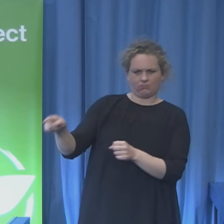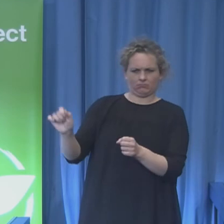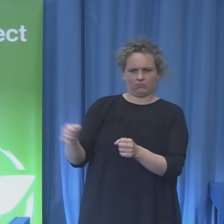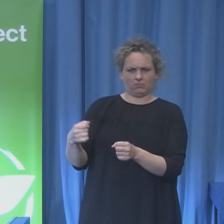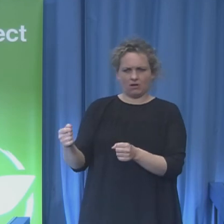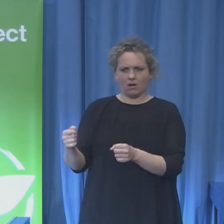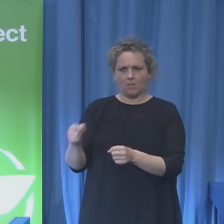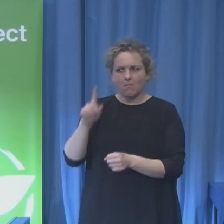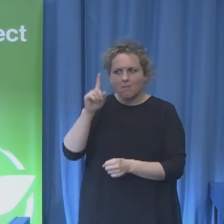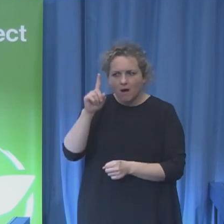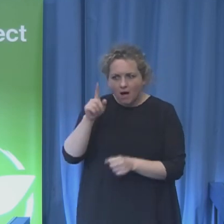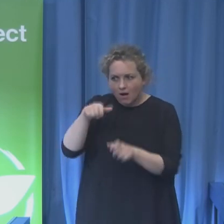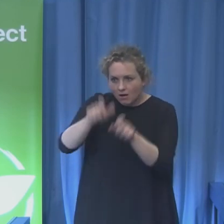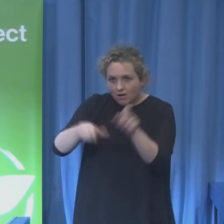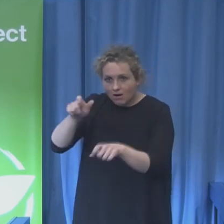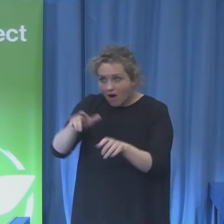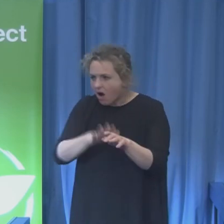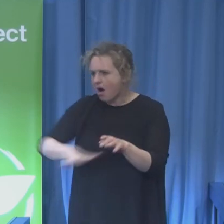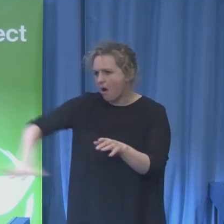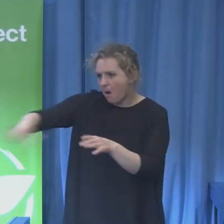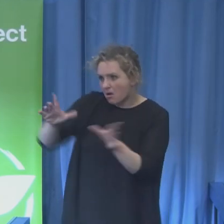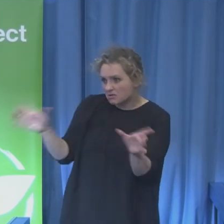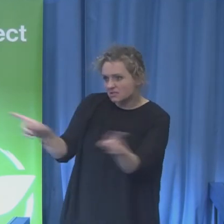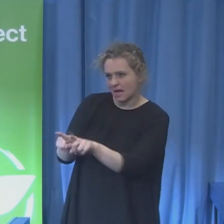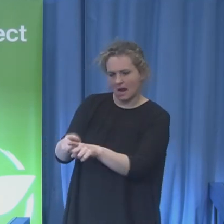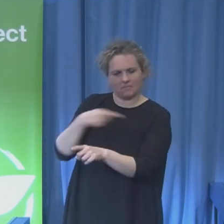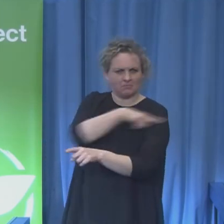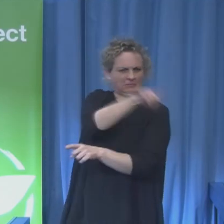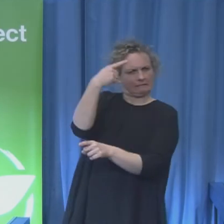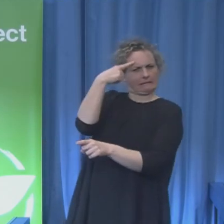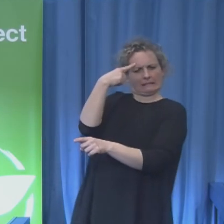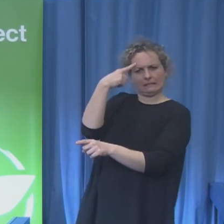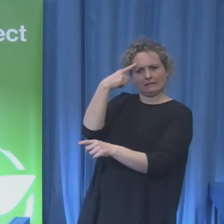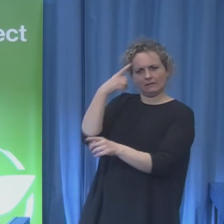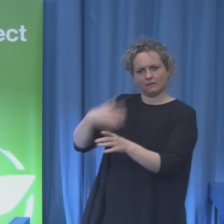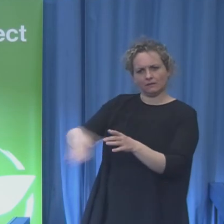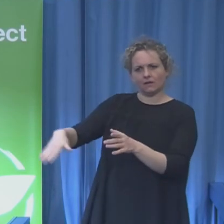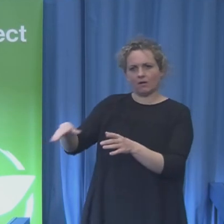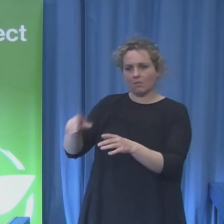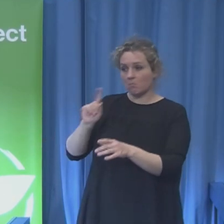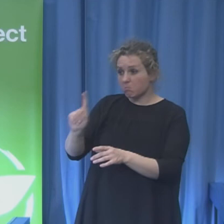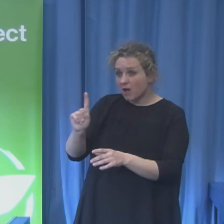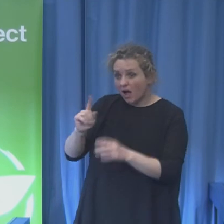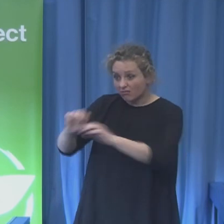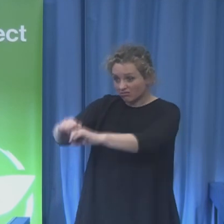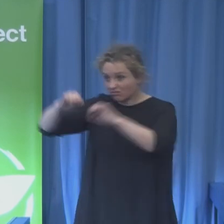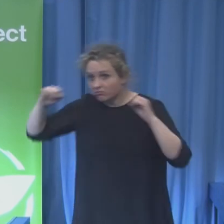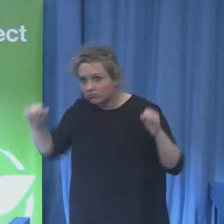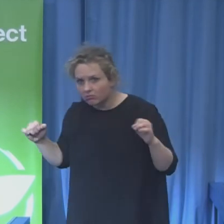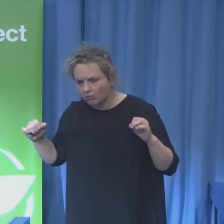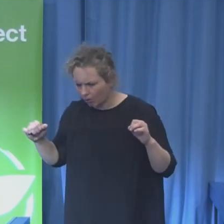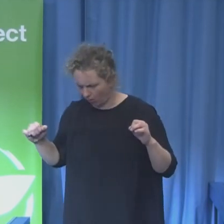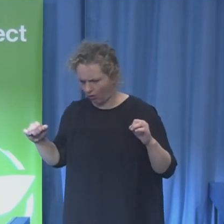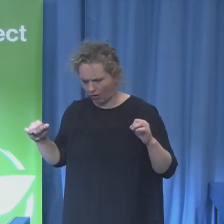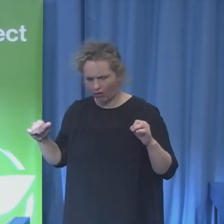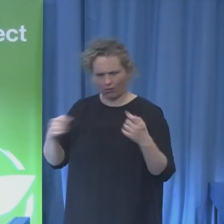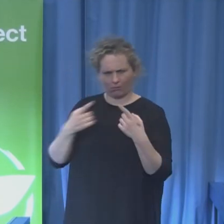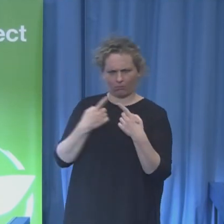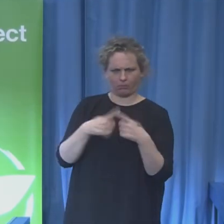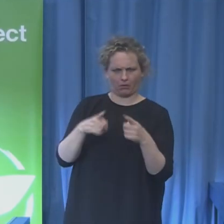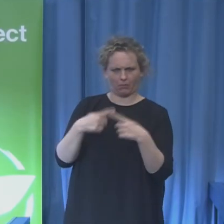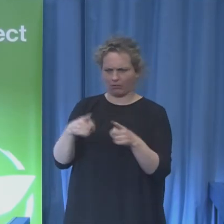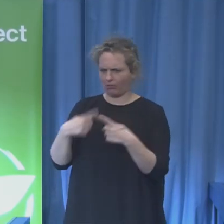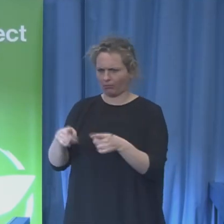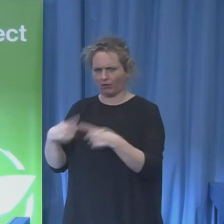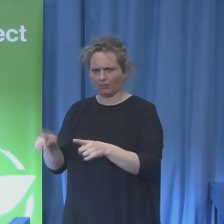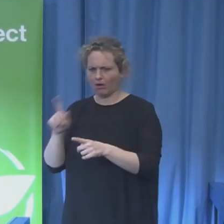And we heard, remember, heard them reading out their arts. And it was difficult for me to